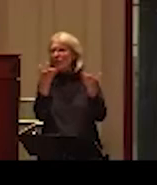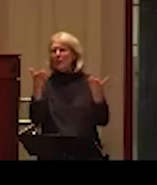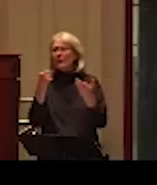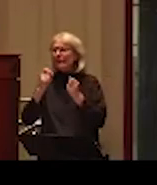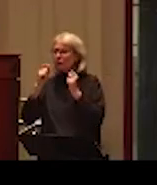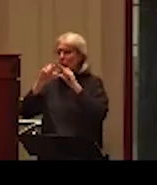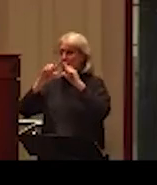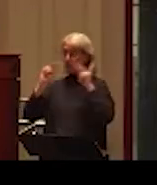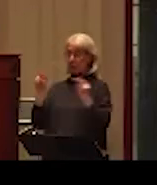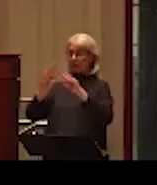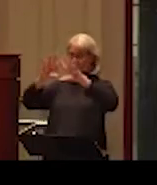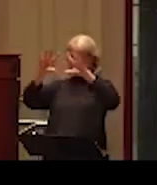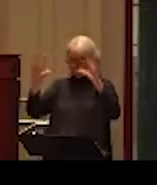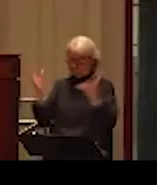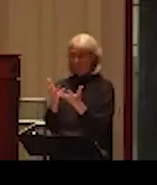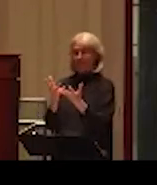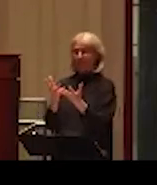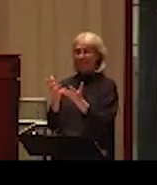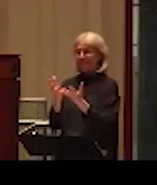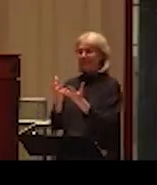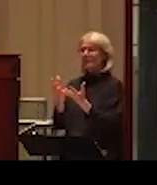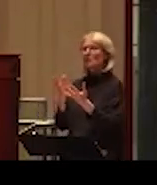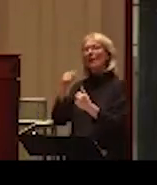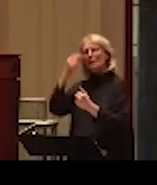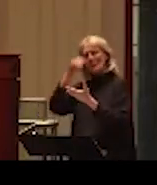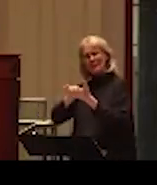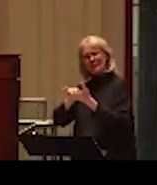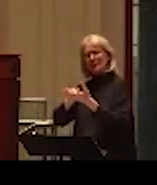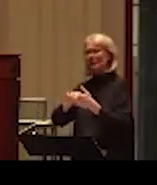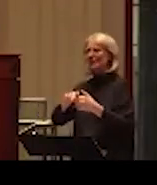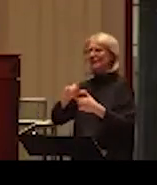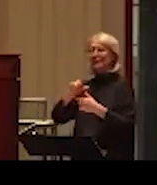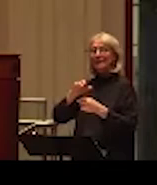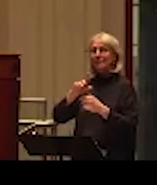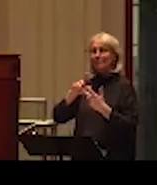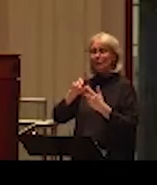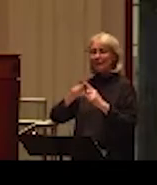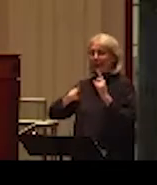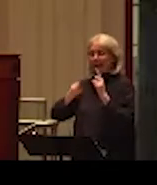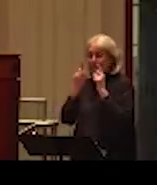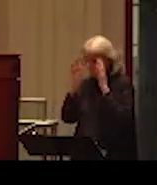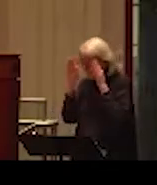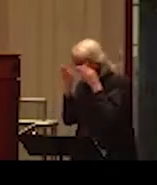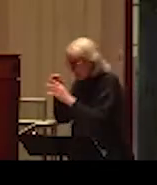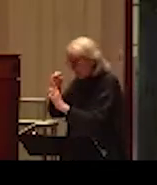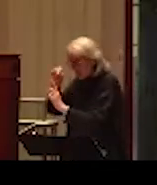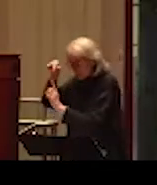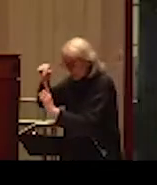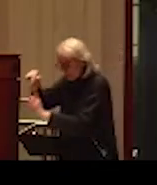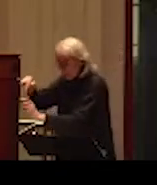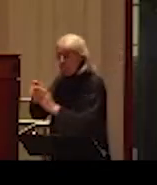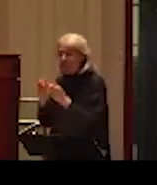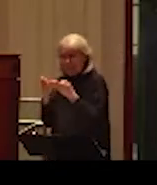puzzle. So, my argument was that we need to look at this as broadly as we can, given the statistical